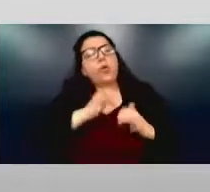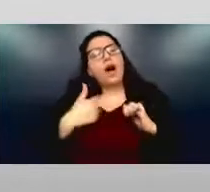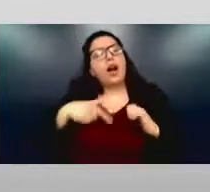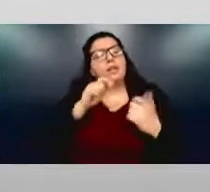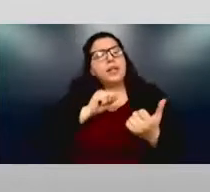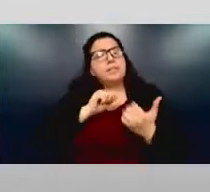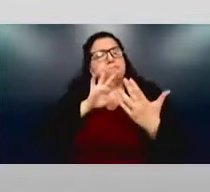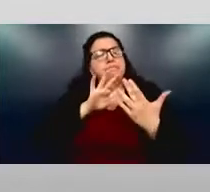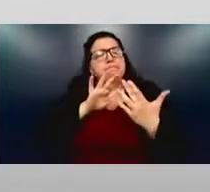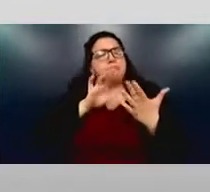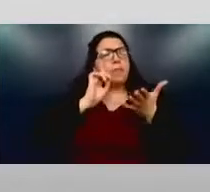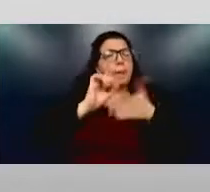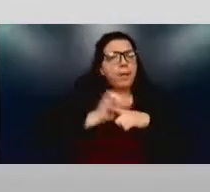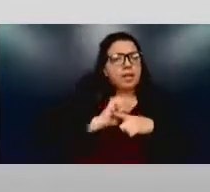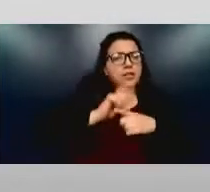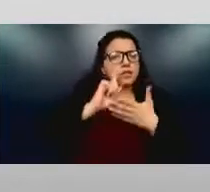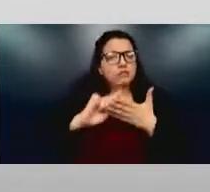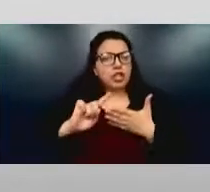intersectionality?